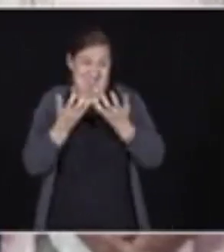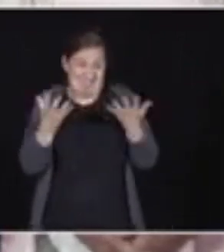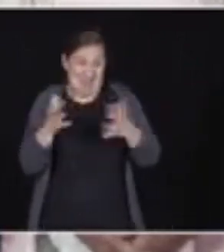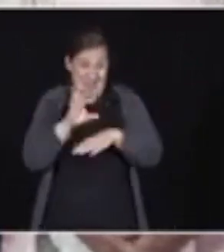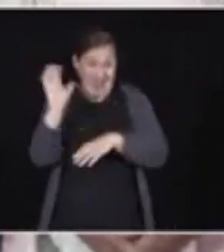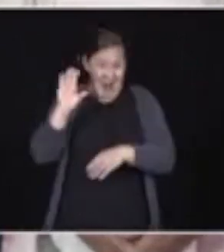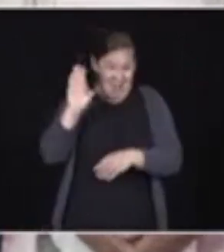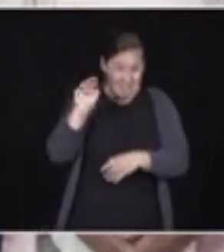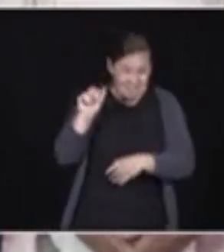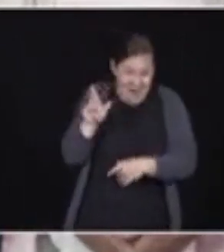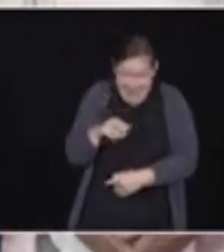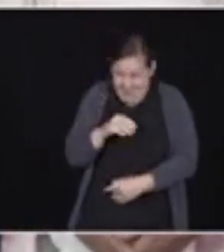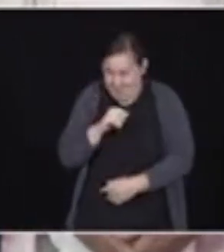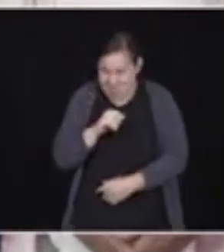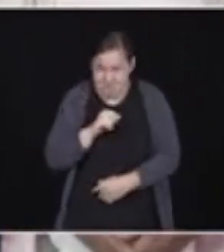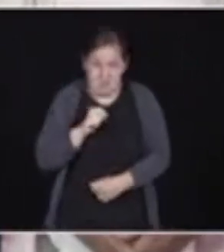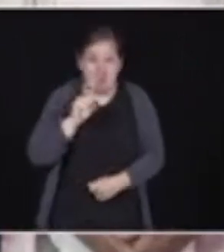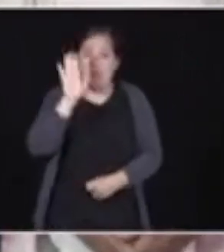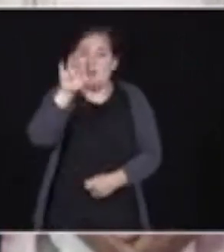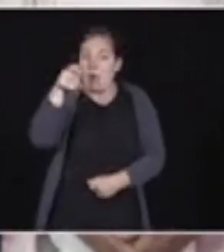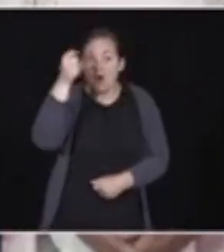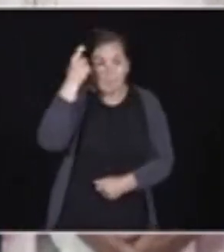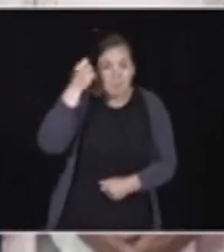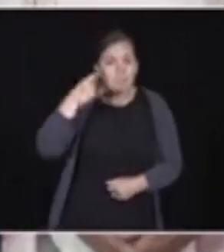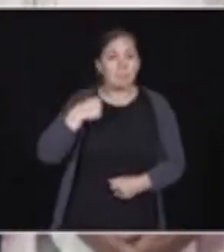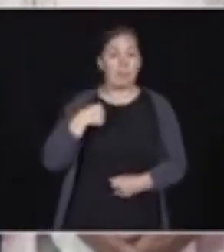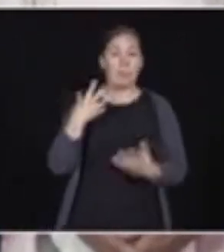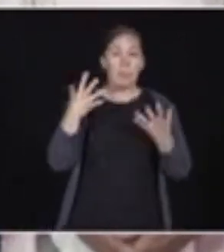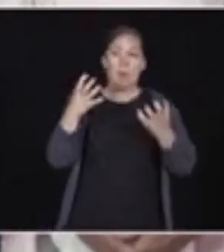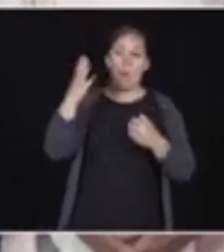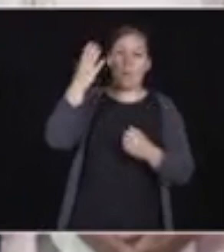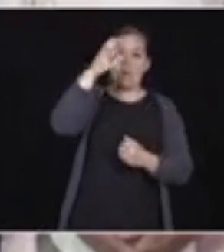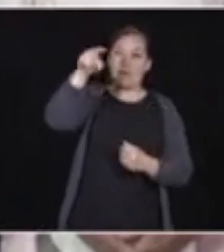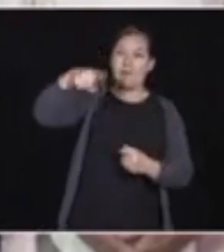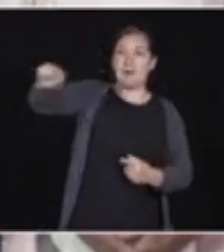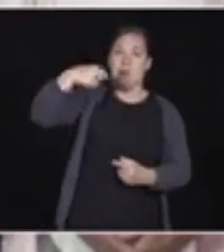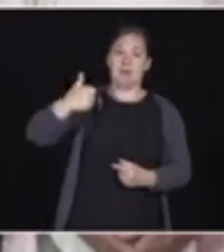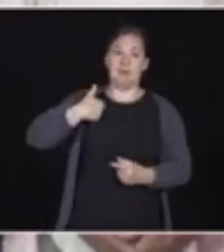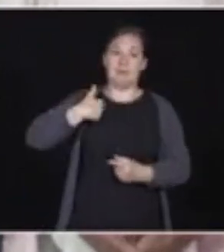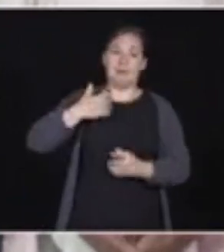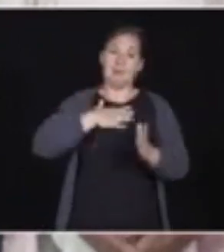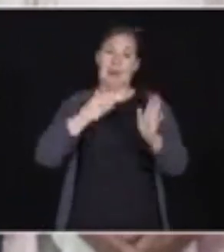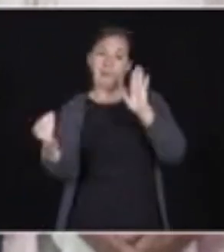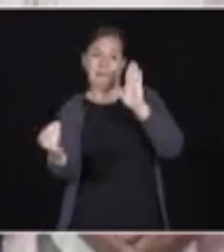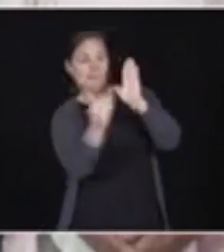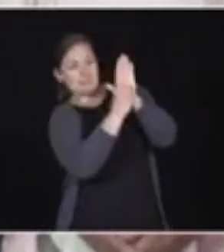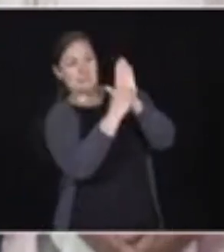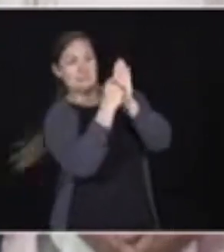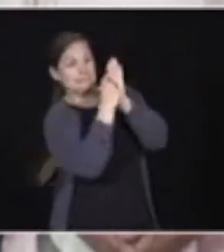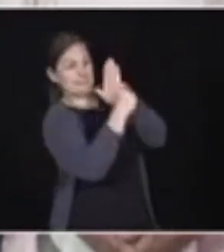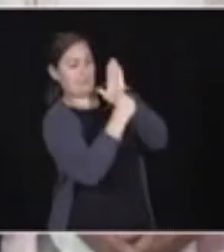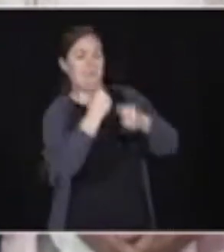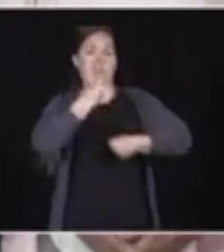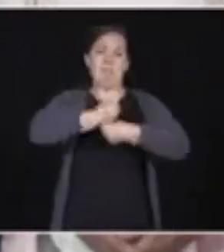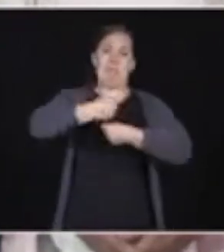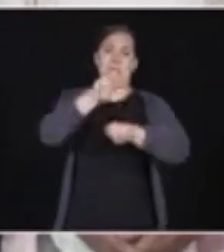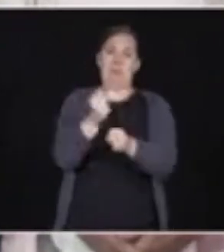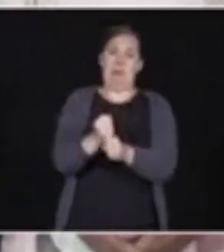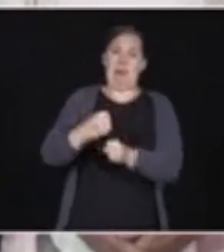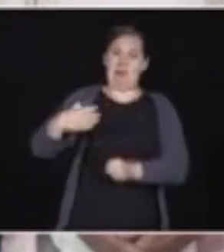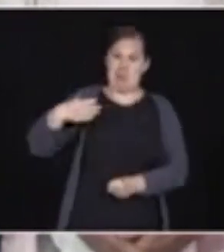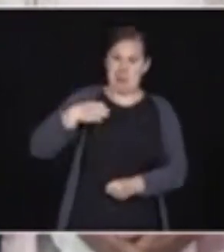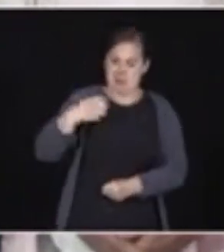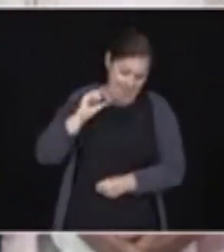corporate Canada. Step up and say, proudly made in Canada. That is what this is all about. Let's start